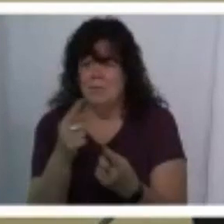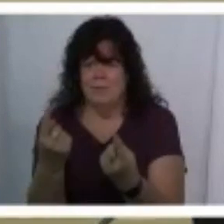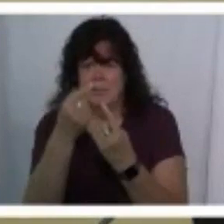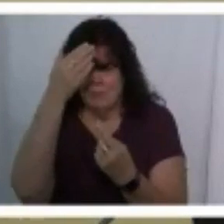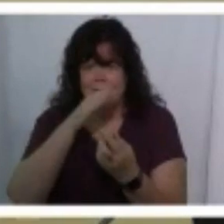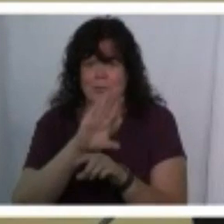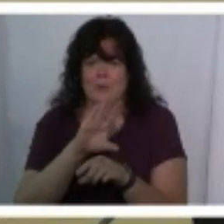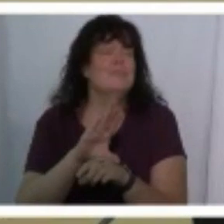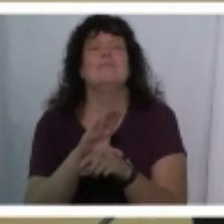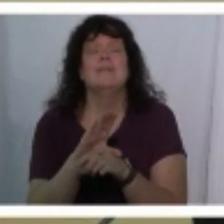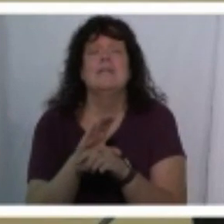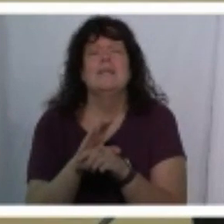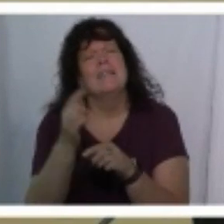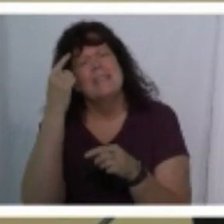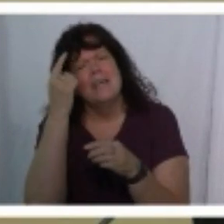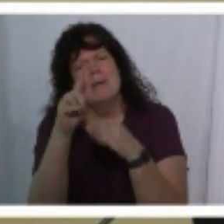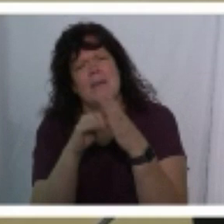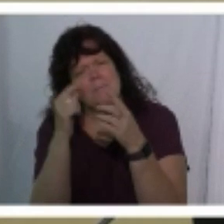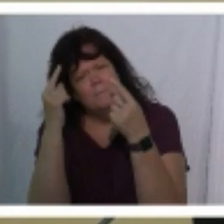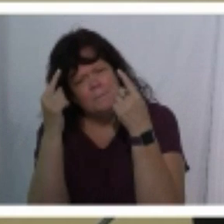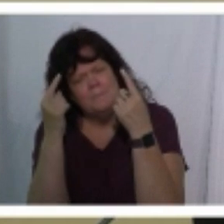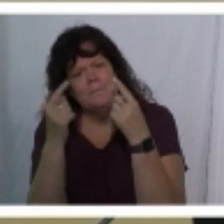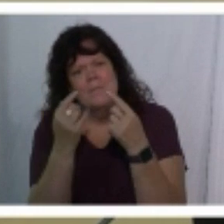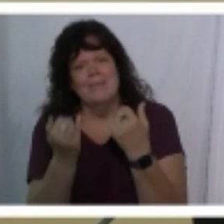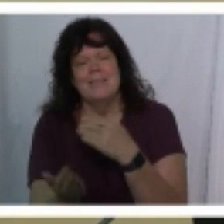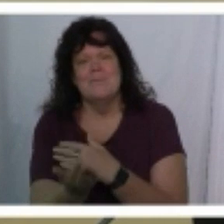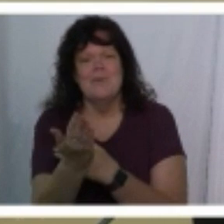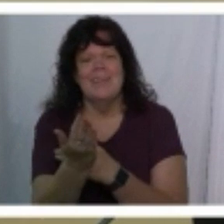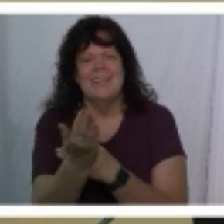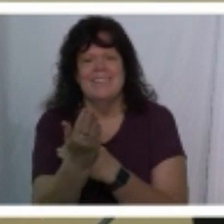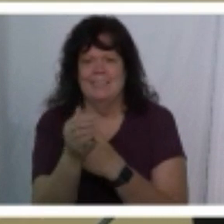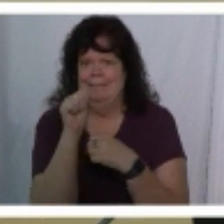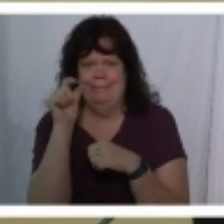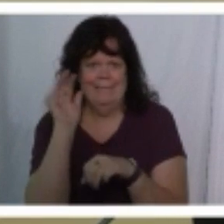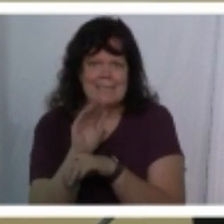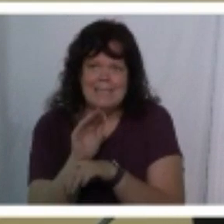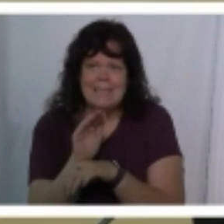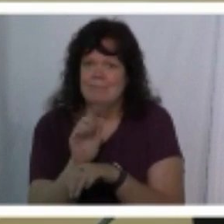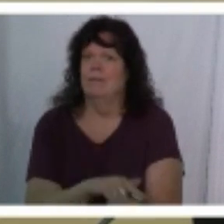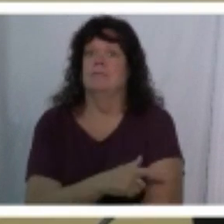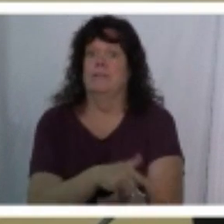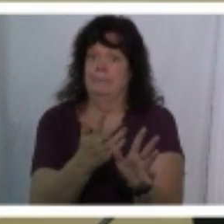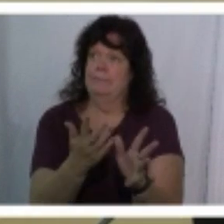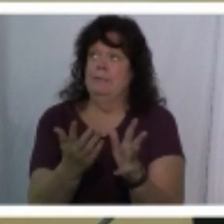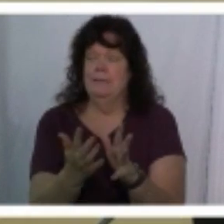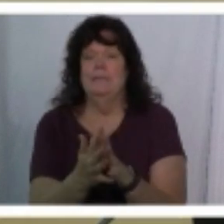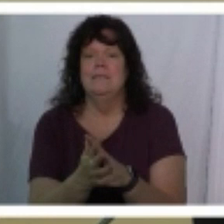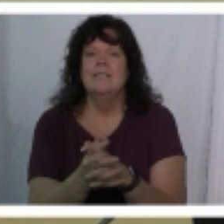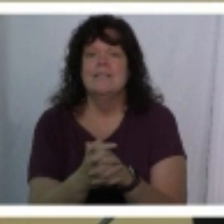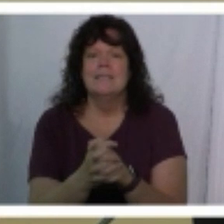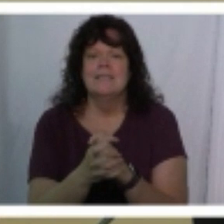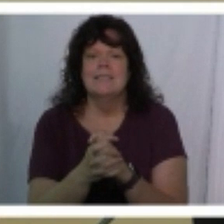um and i thought about that this morning last night for a long time uh